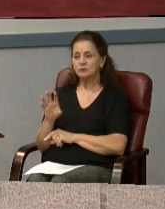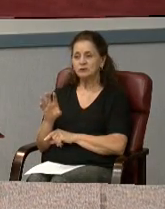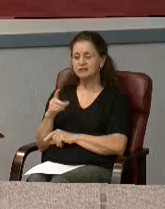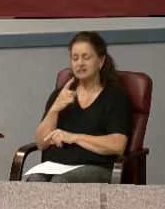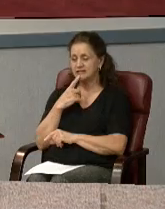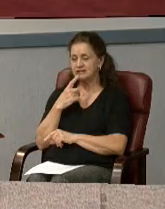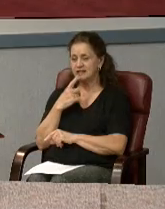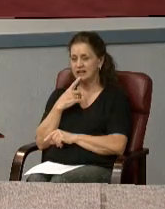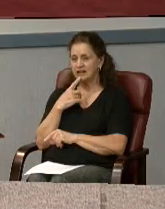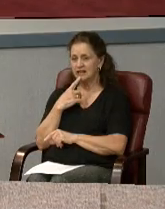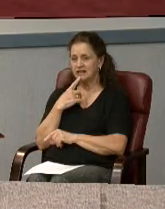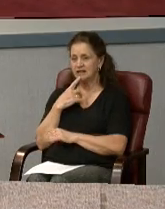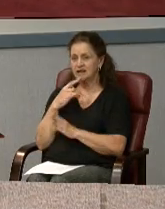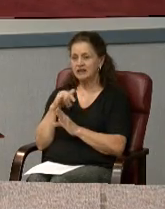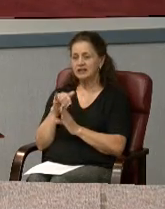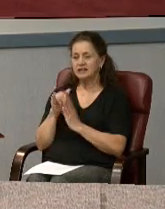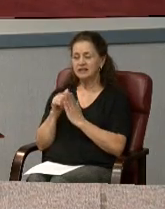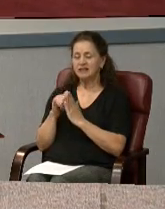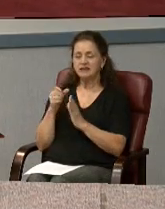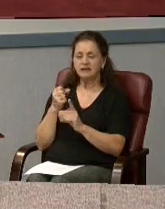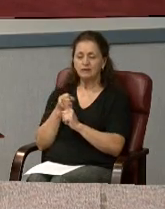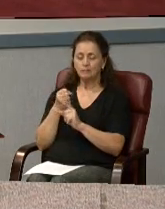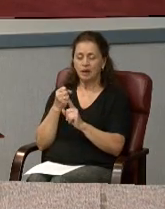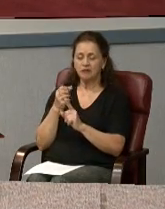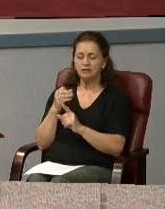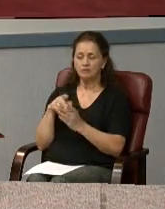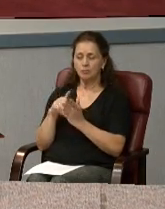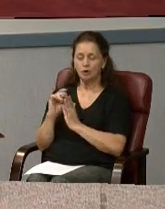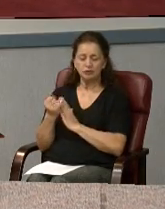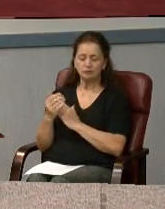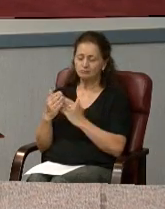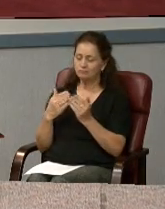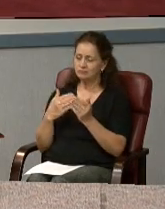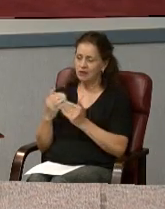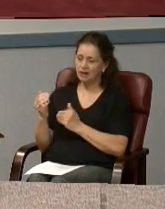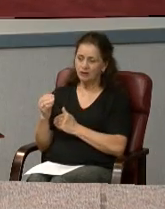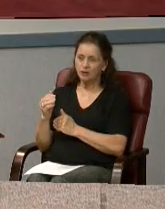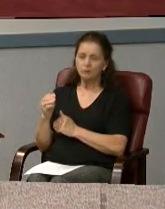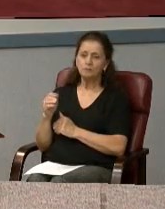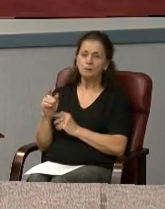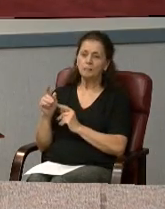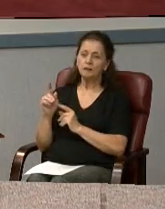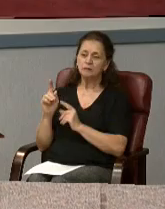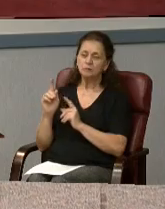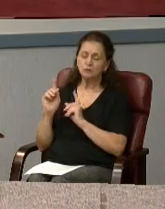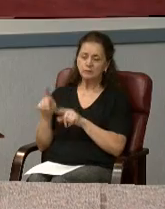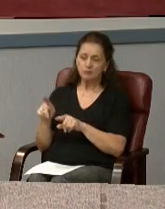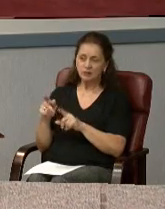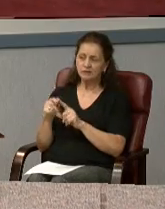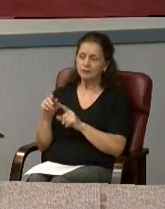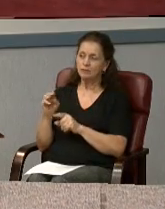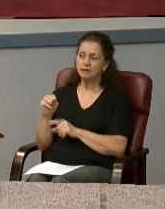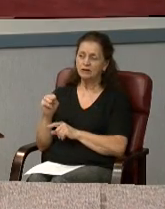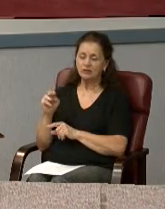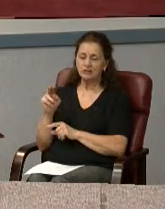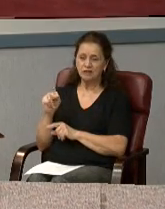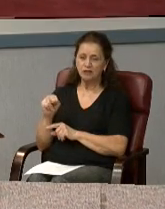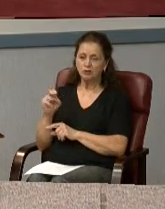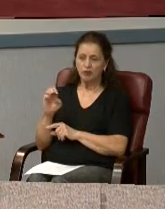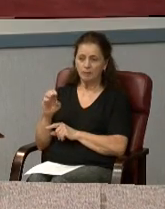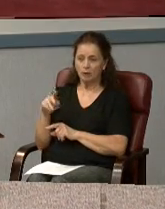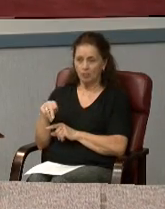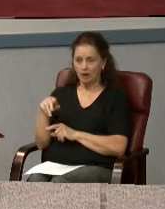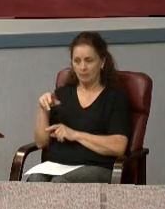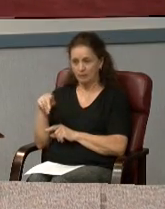stating the impact of the project would be negligible. A response dated May 21, was received from the Maryland National Capital Park and Planning